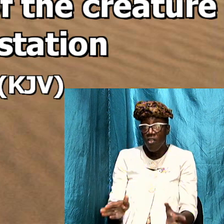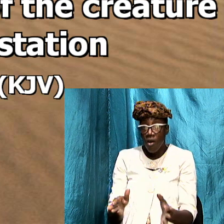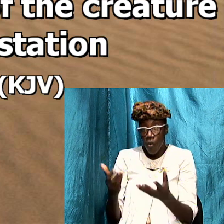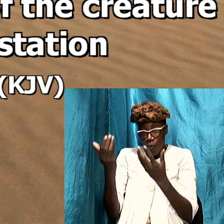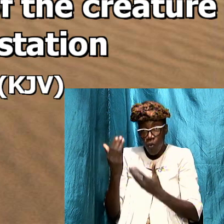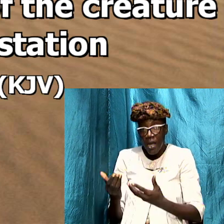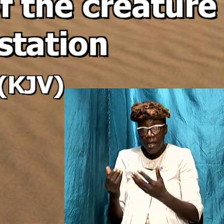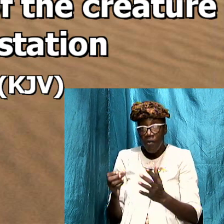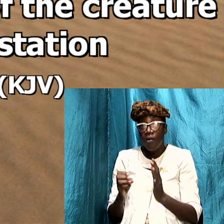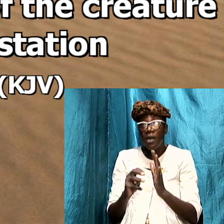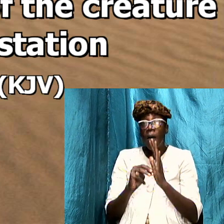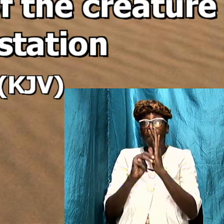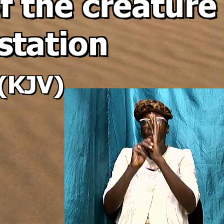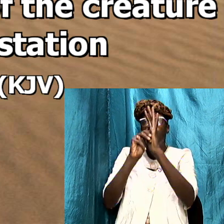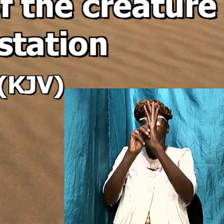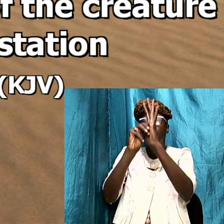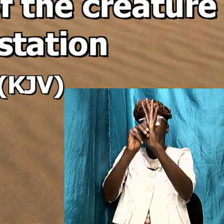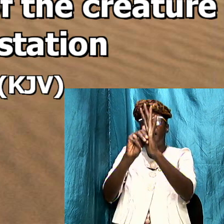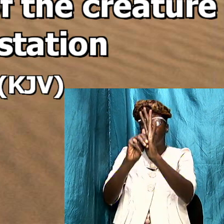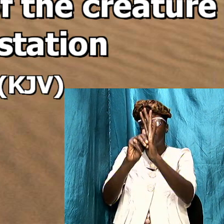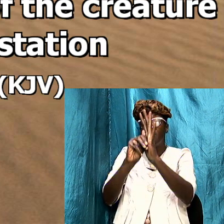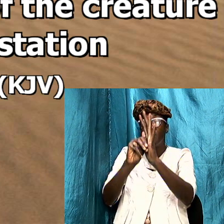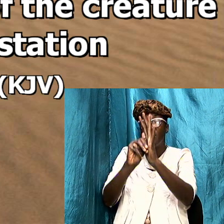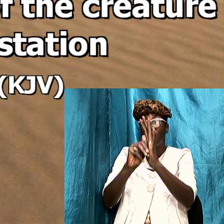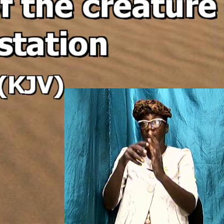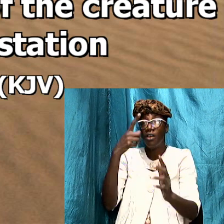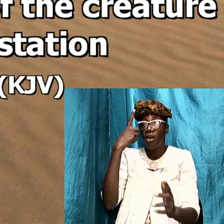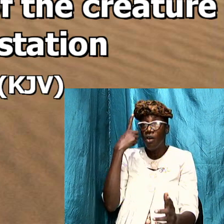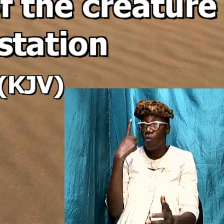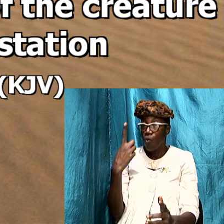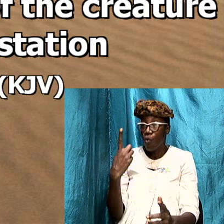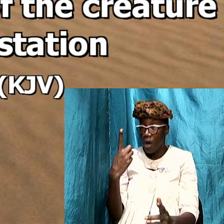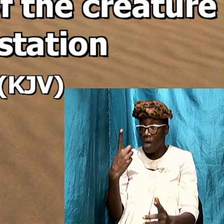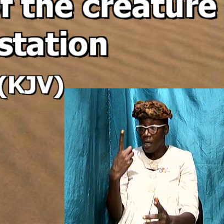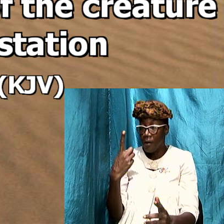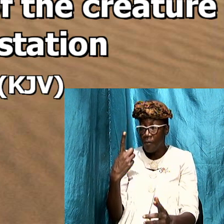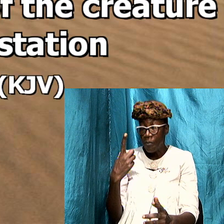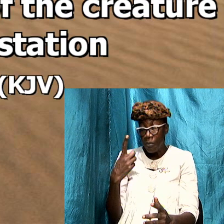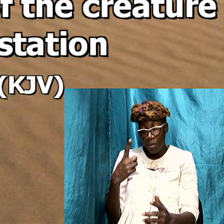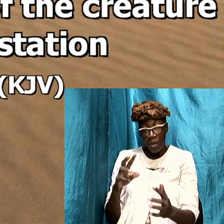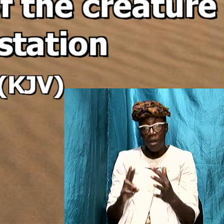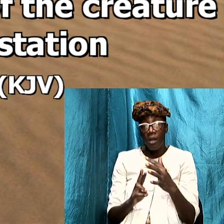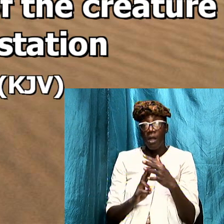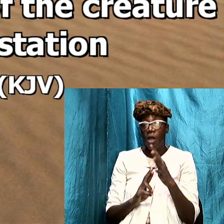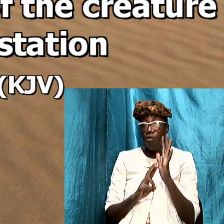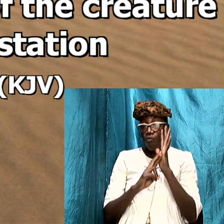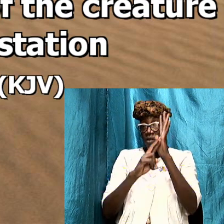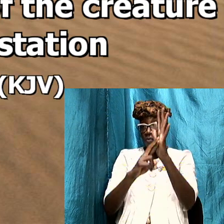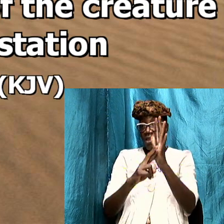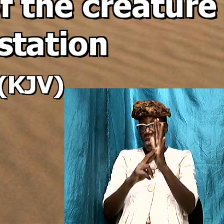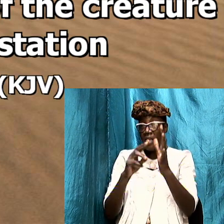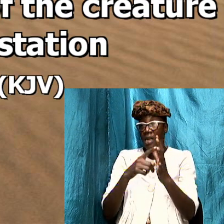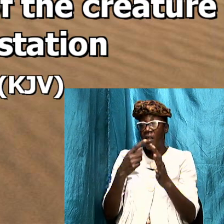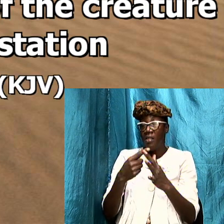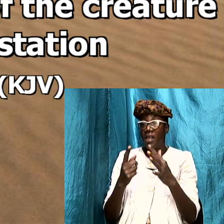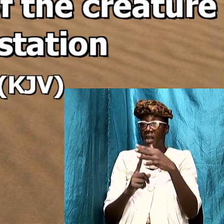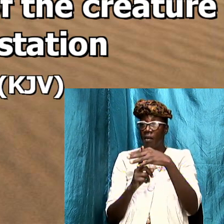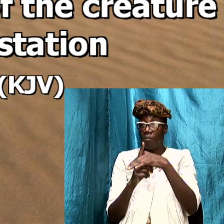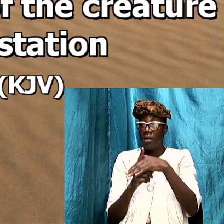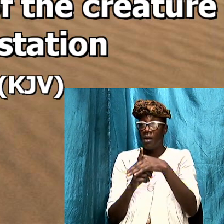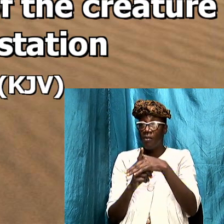the same word so in one instance it is a revealing then it is an appearing